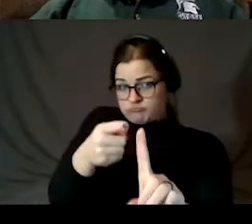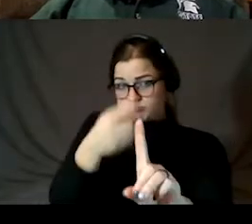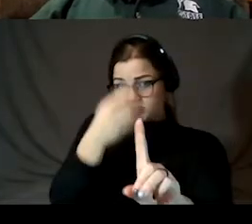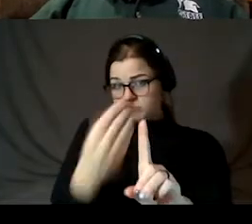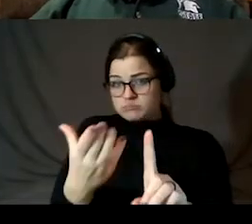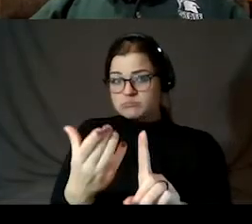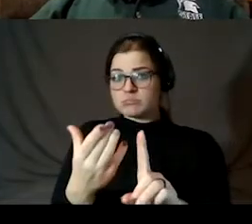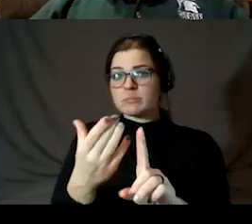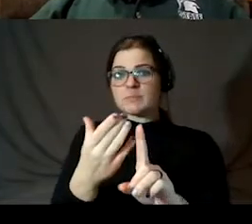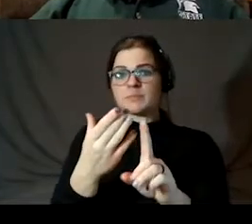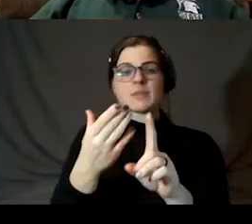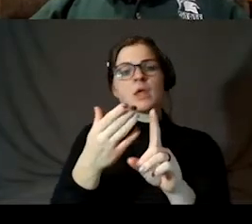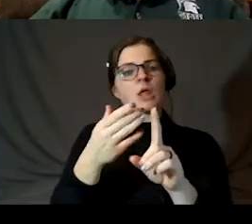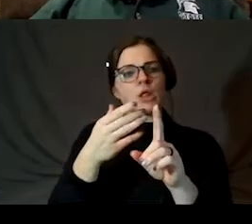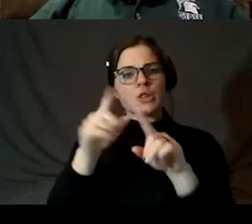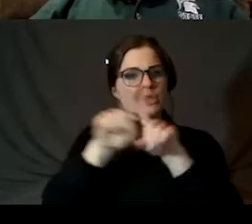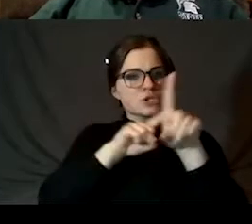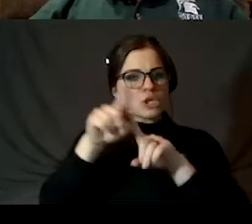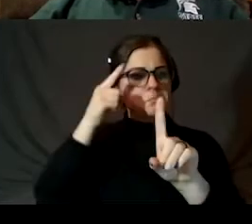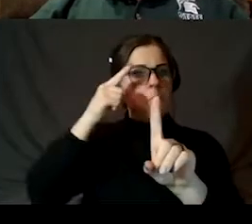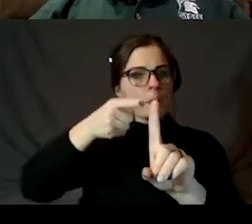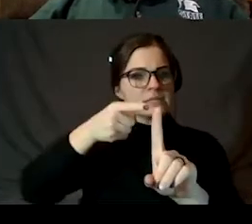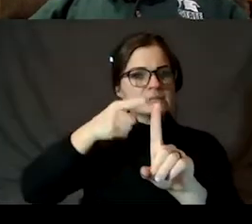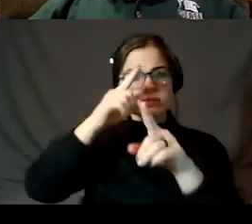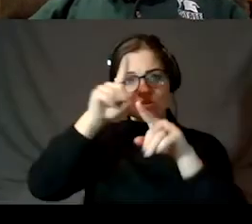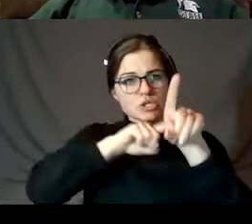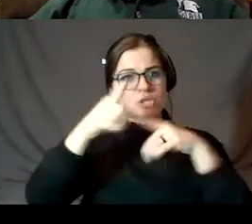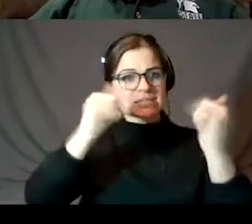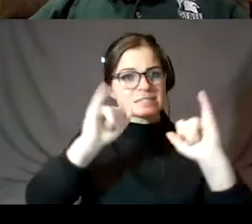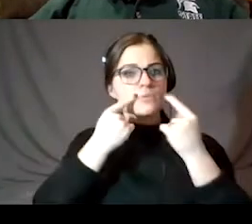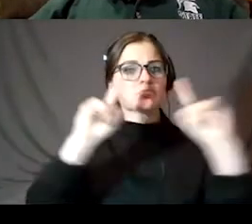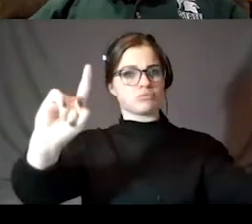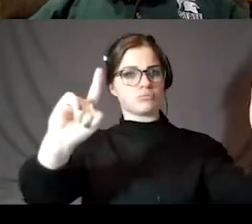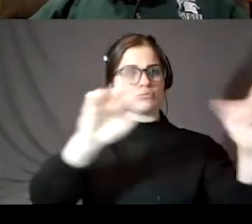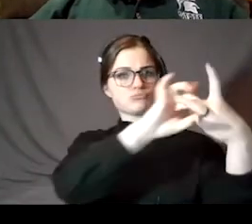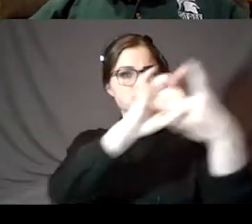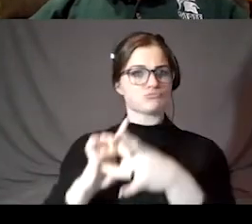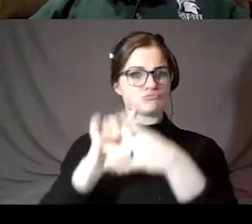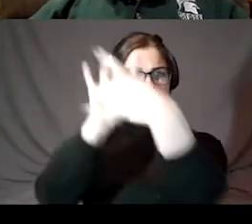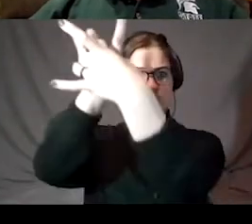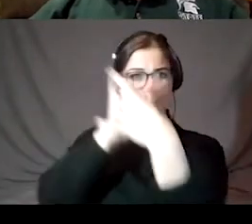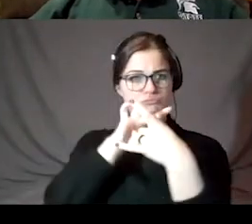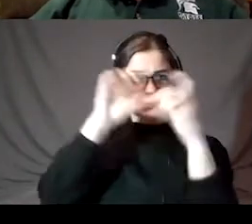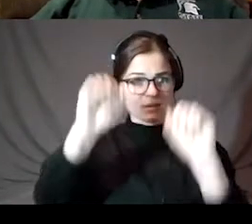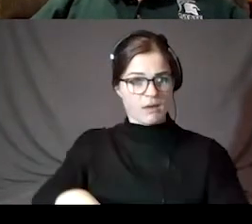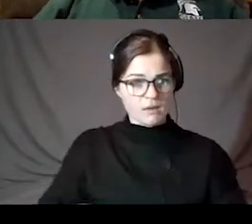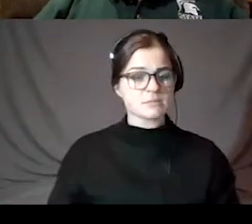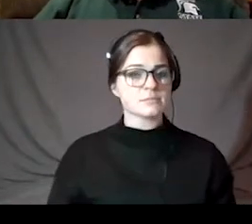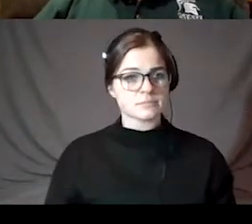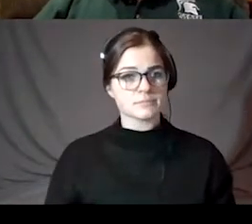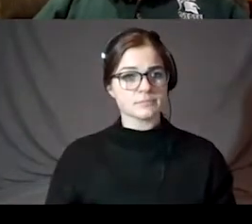of stars still work. This one still points towards Fomalhaut. This will still point towards Altair and the Summer Triangle.